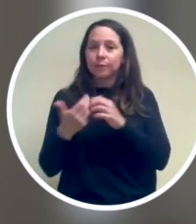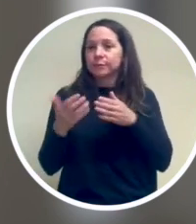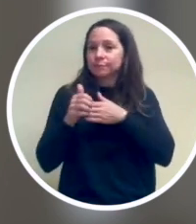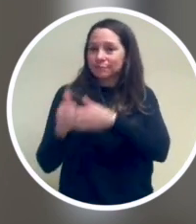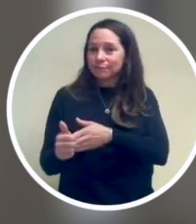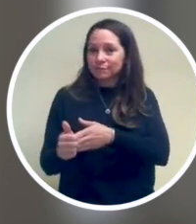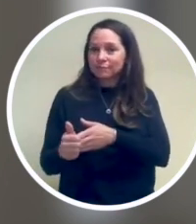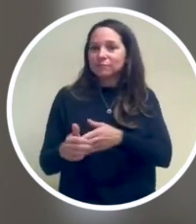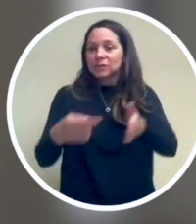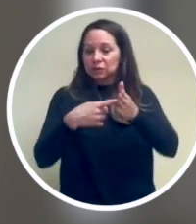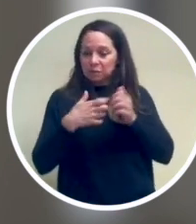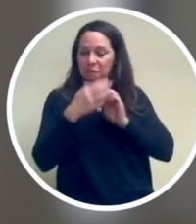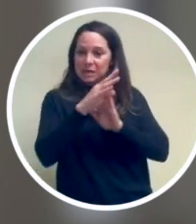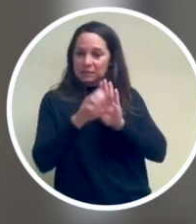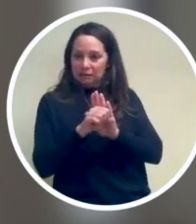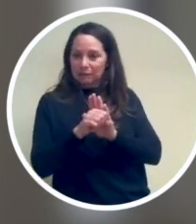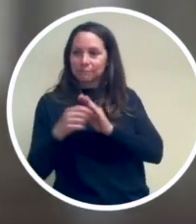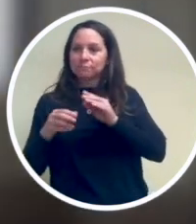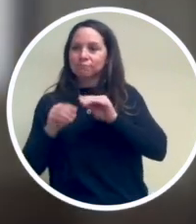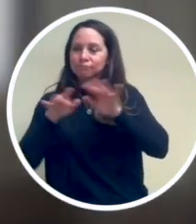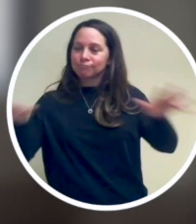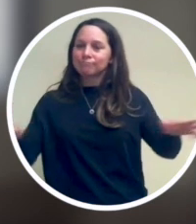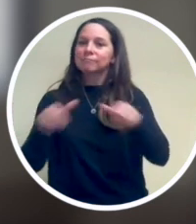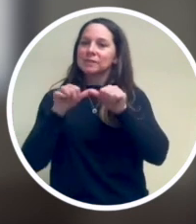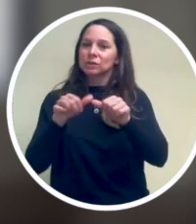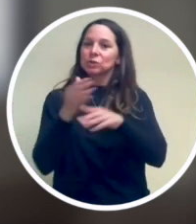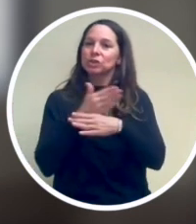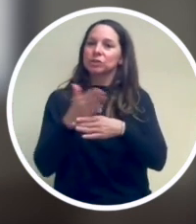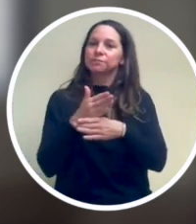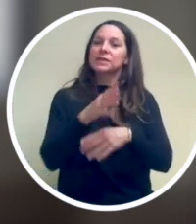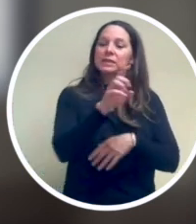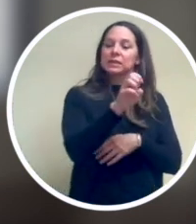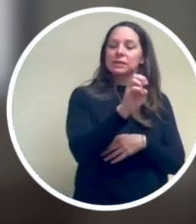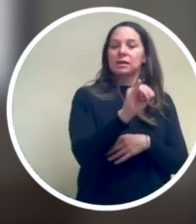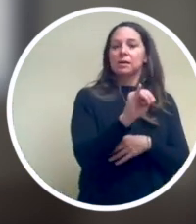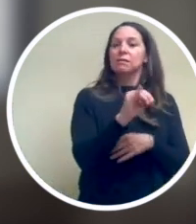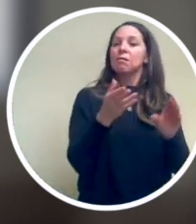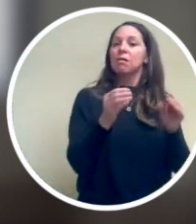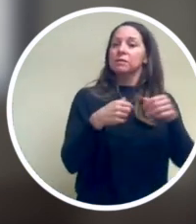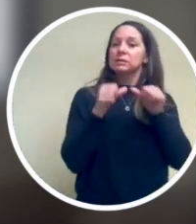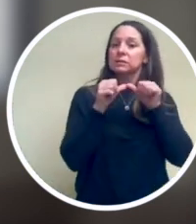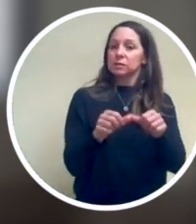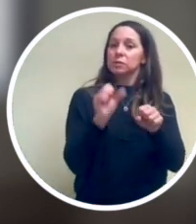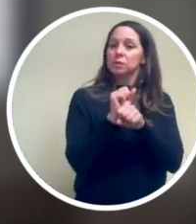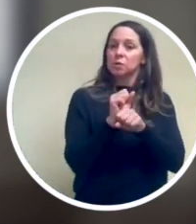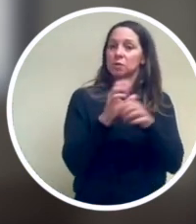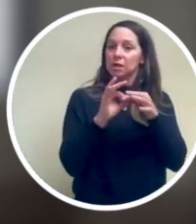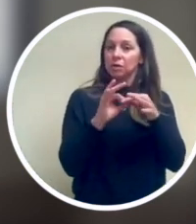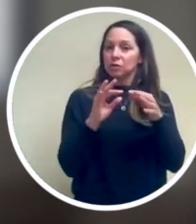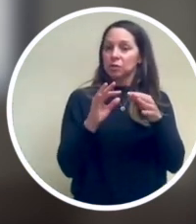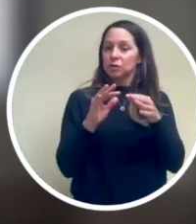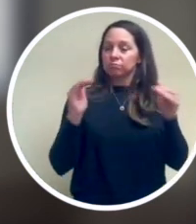Bay State Health, which we'll certainly share with others. Beyond the work in structural inclusion, the DEI office will continue its